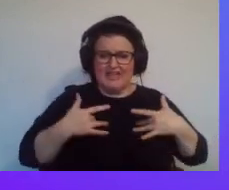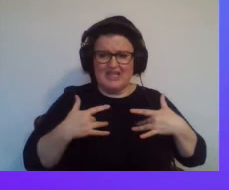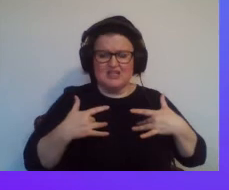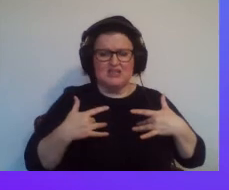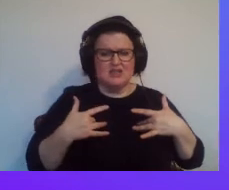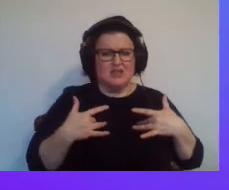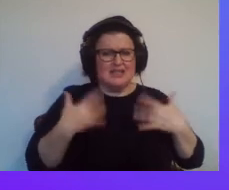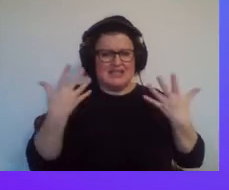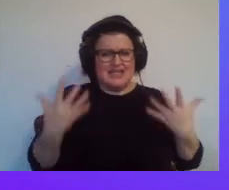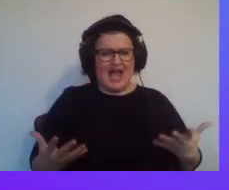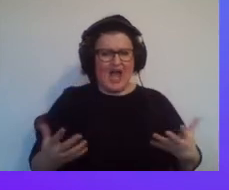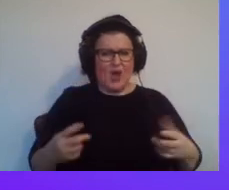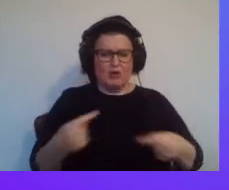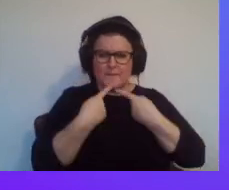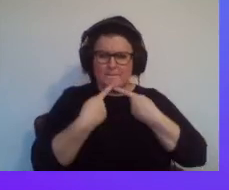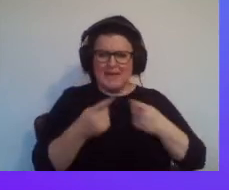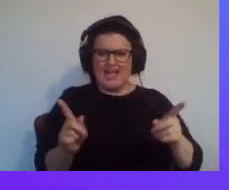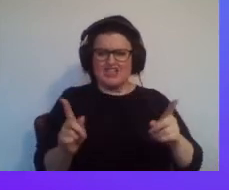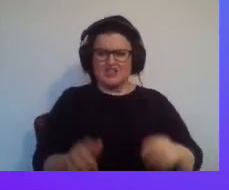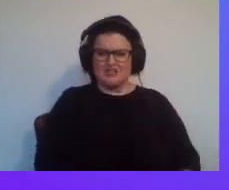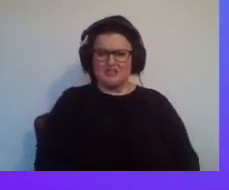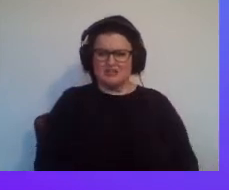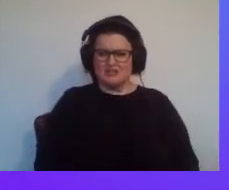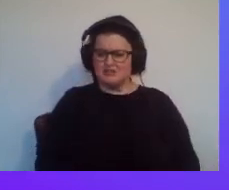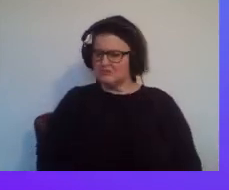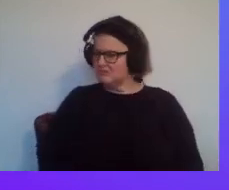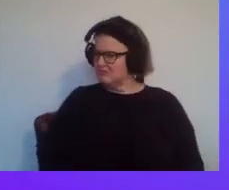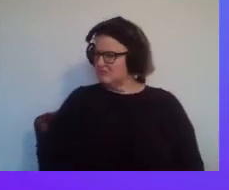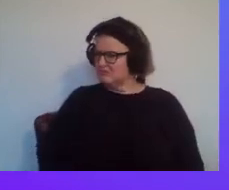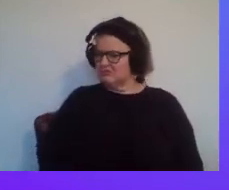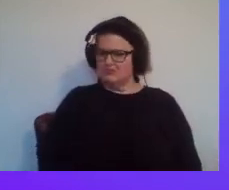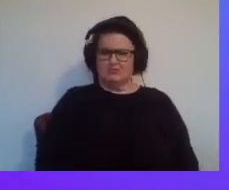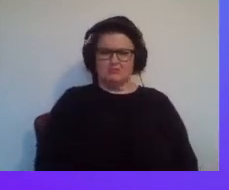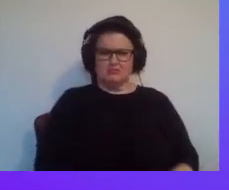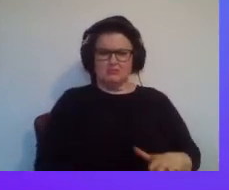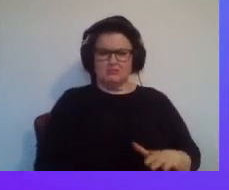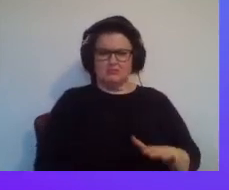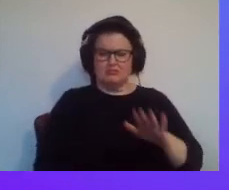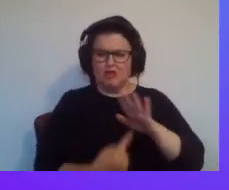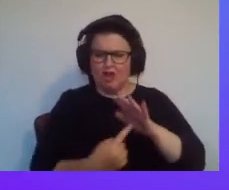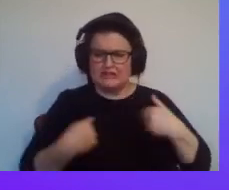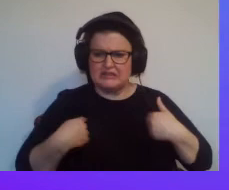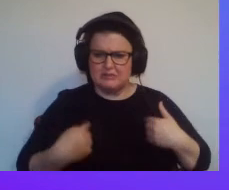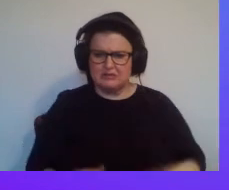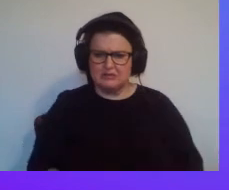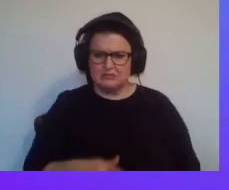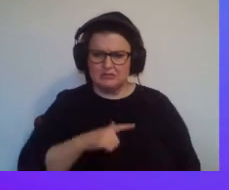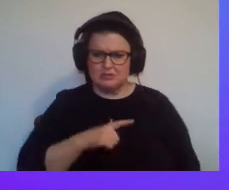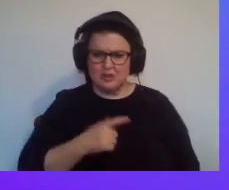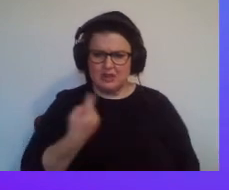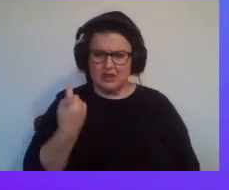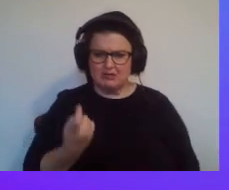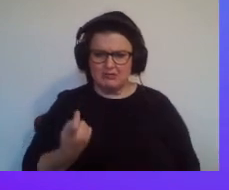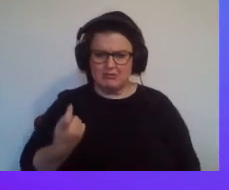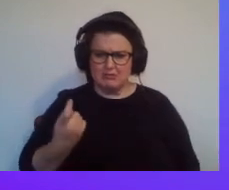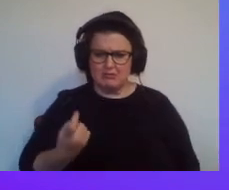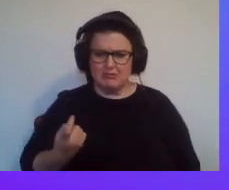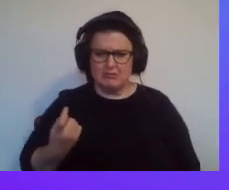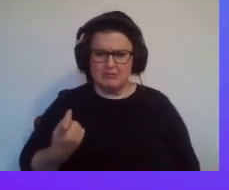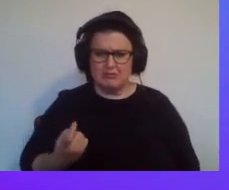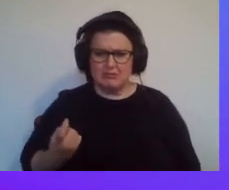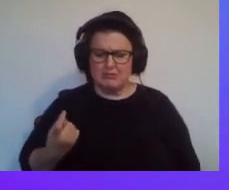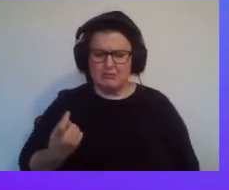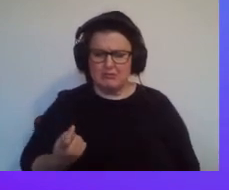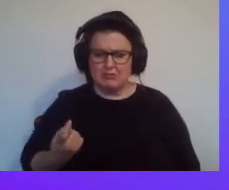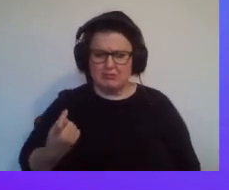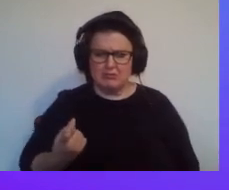people are going, through my whole life, it hasn't been like that. And, you know, the best way you could help me is if we